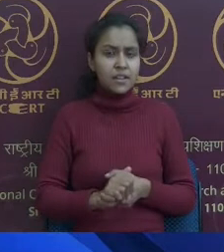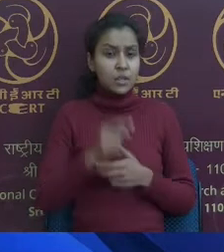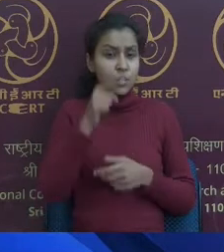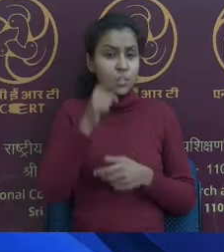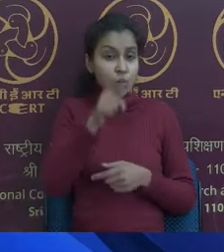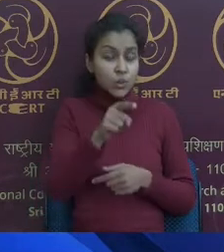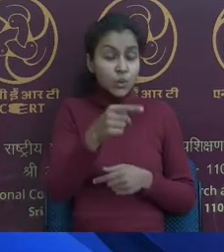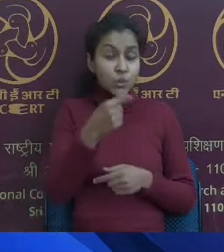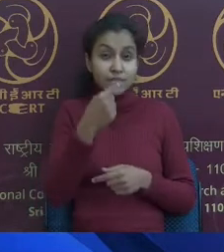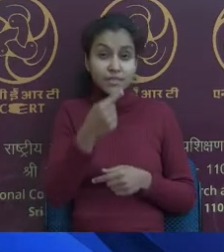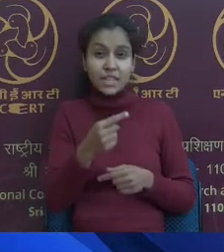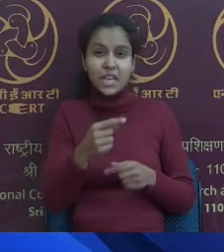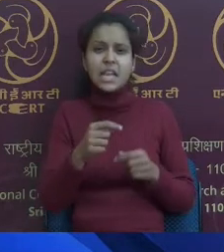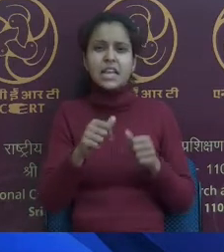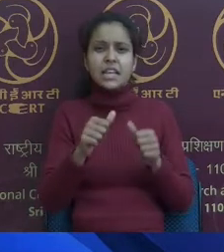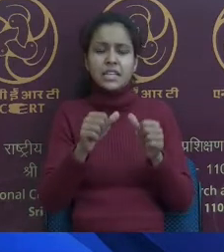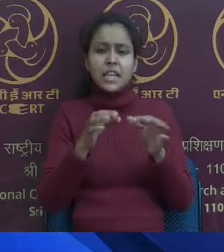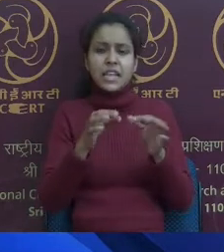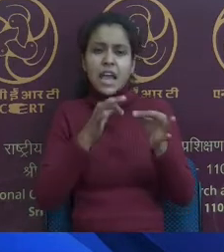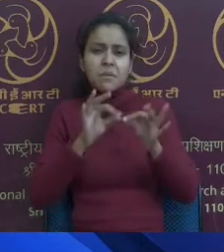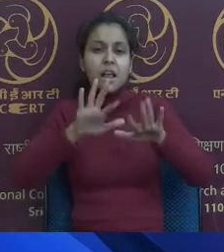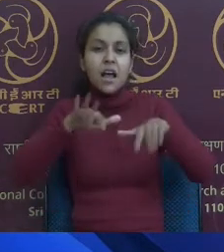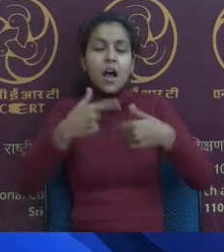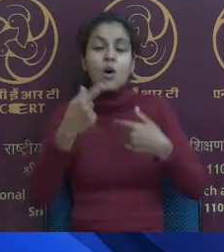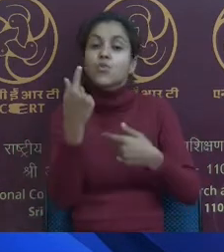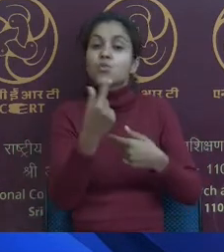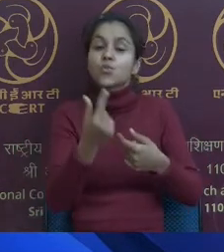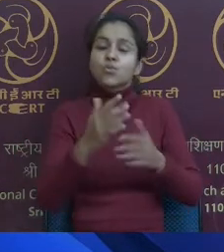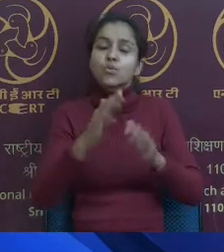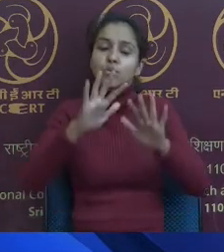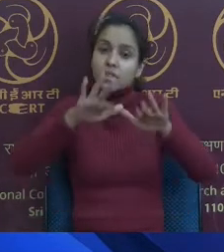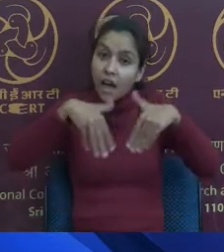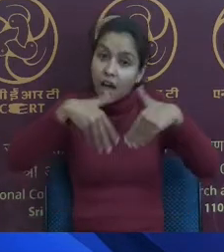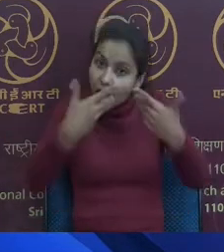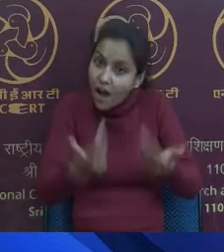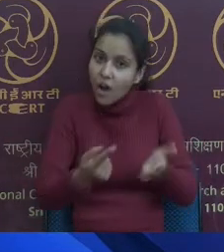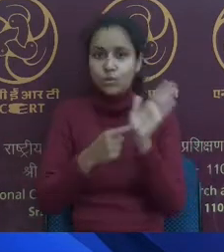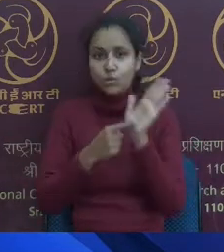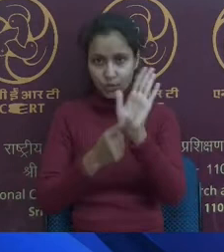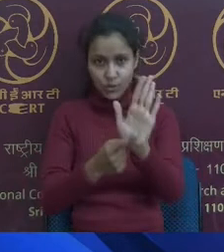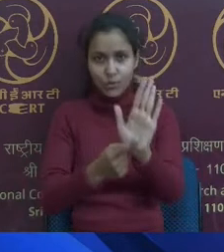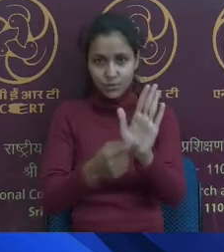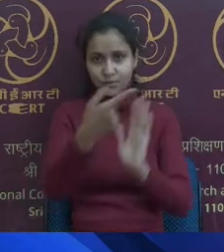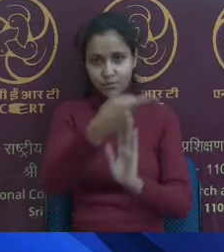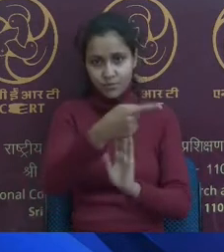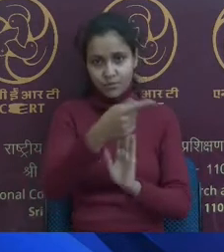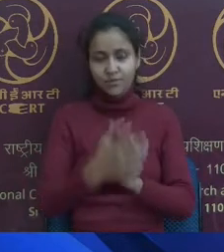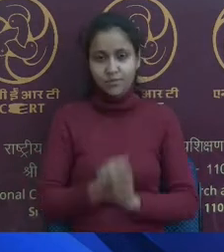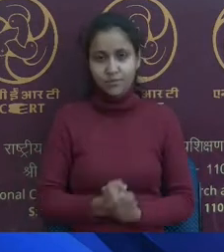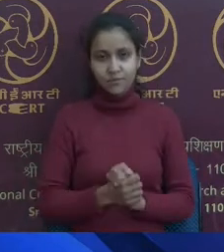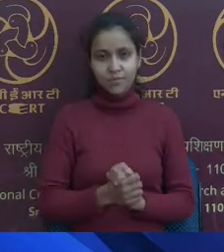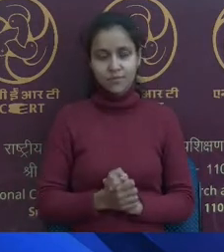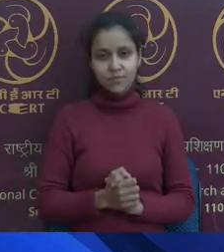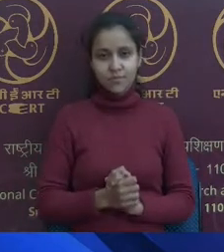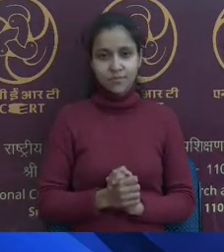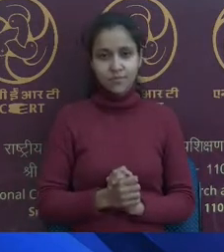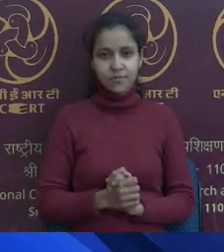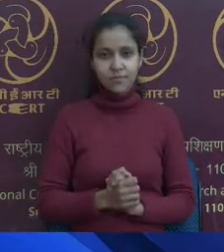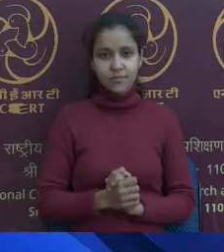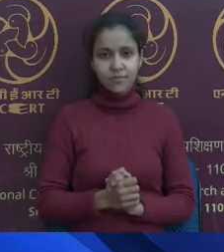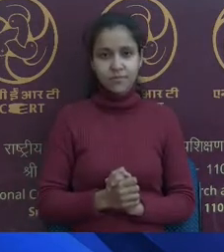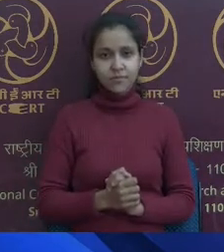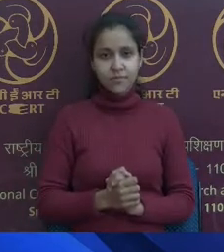and the screen is there and the child also plays in live with the teacher.